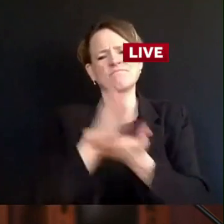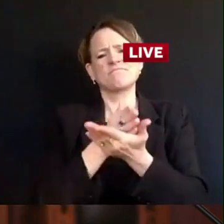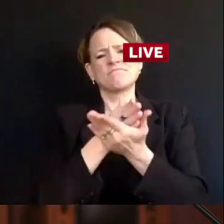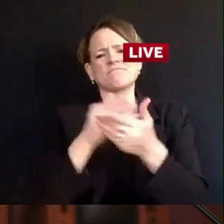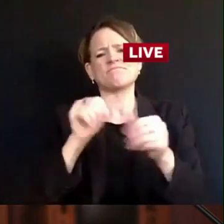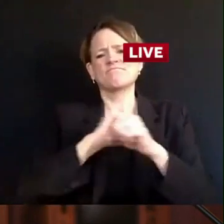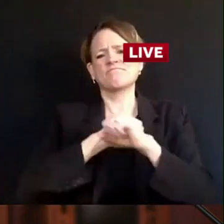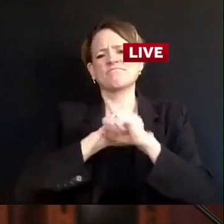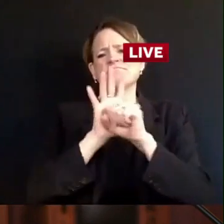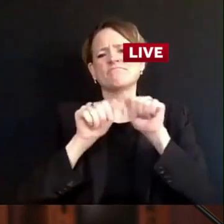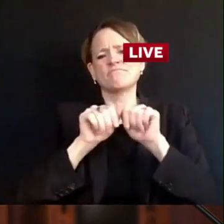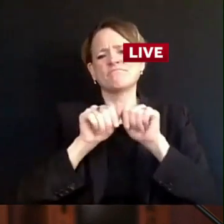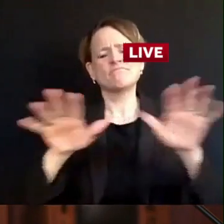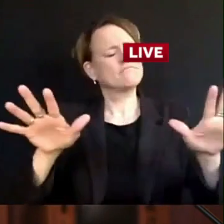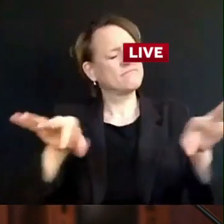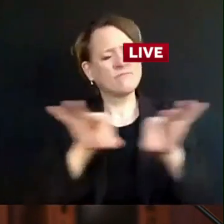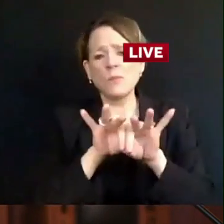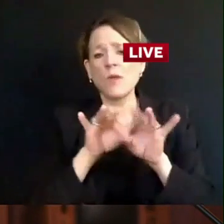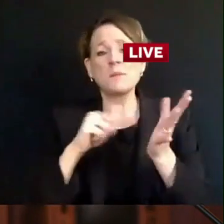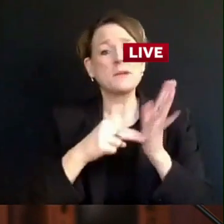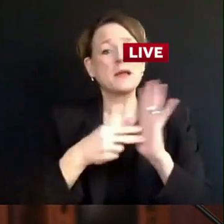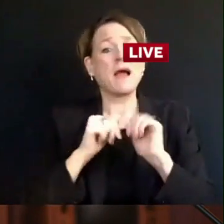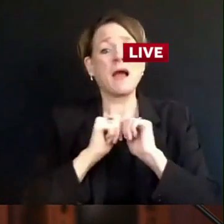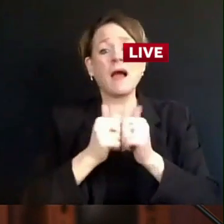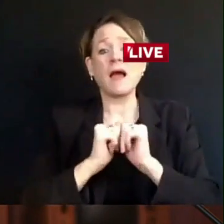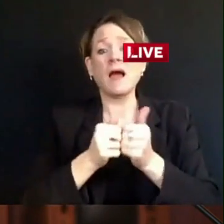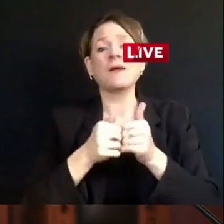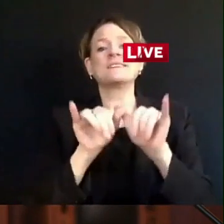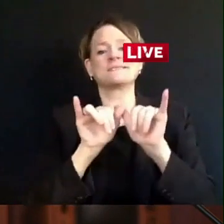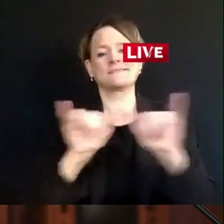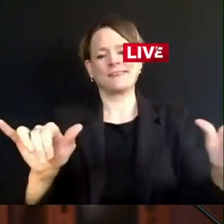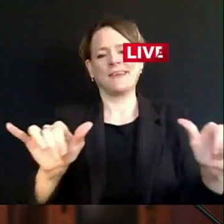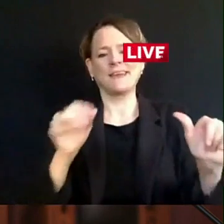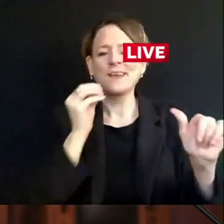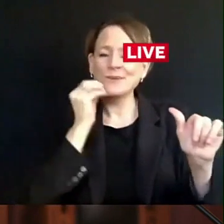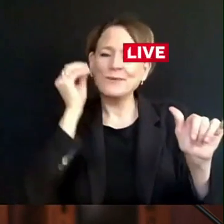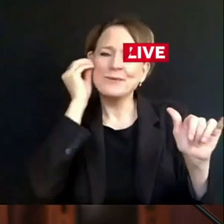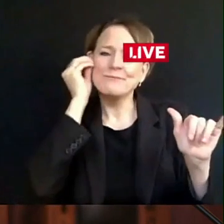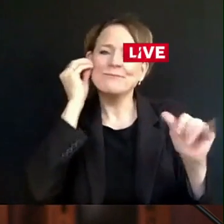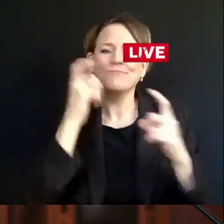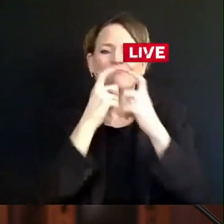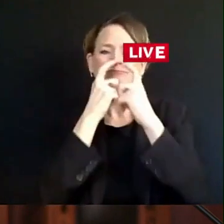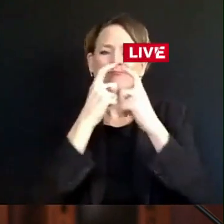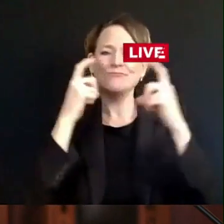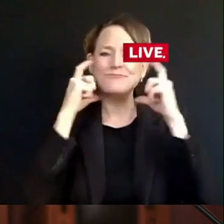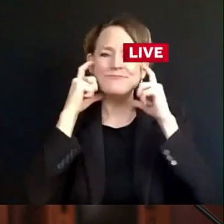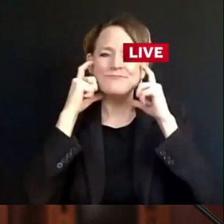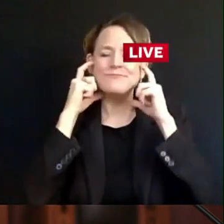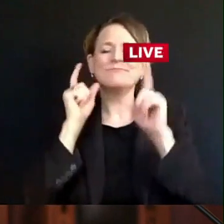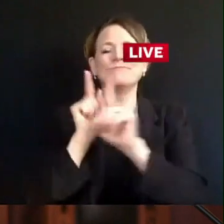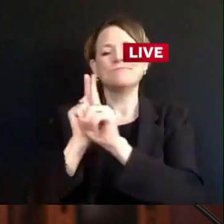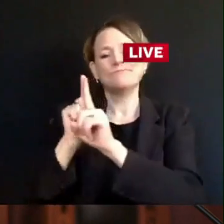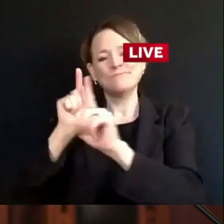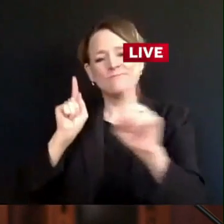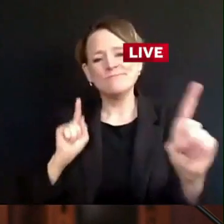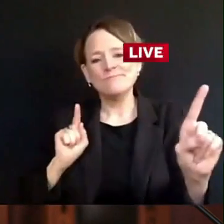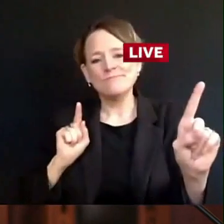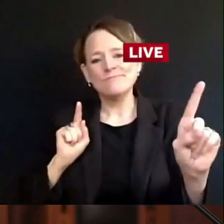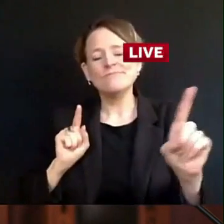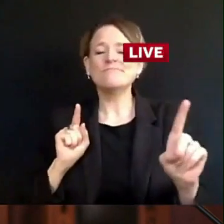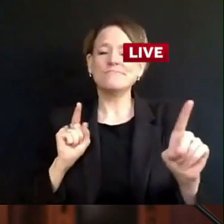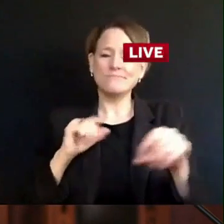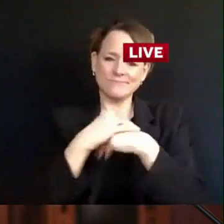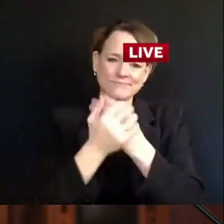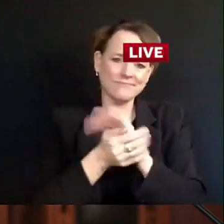masks and physically distance. We need to practice good hand hygiene. And if you have symptoms or have been exposed